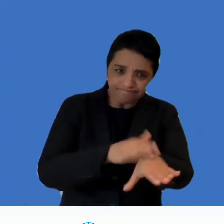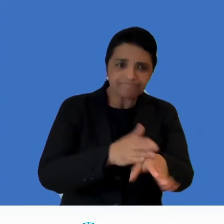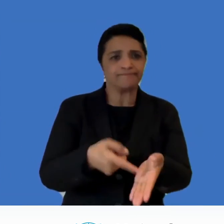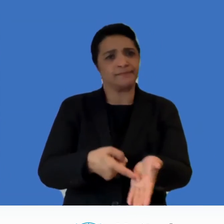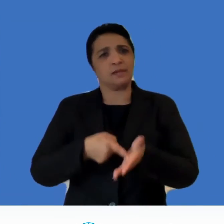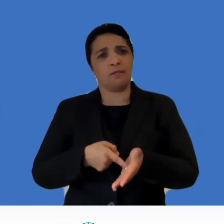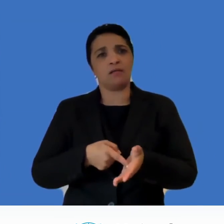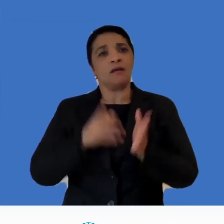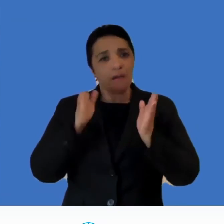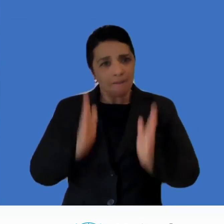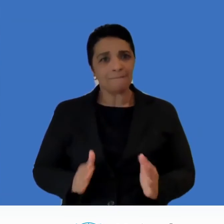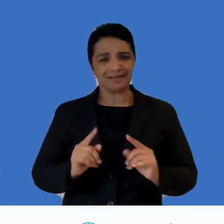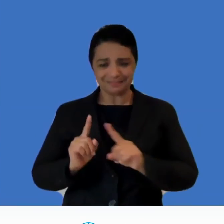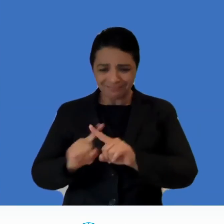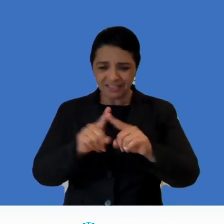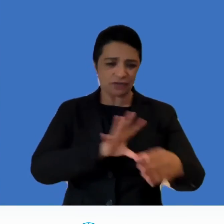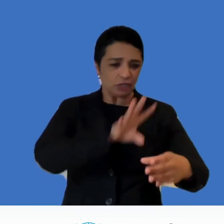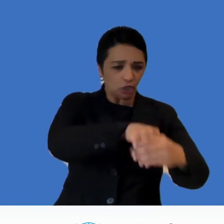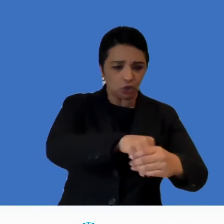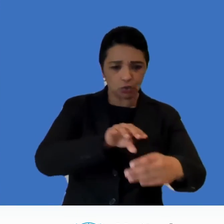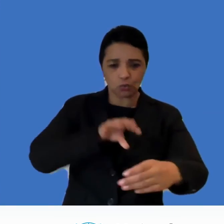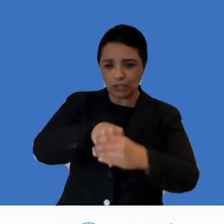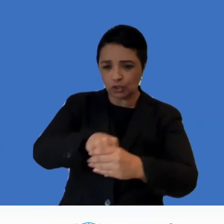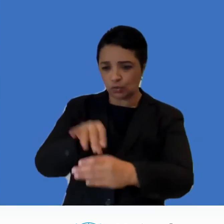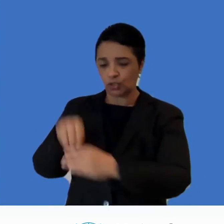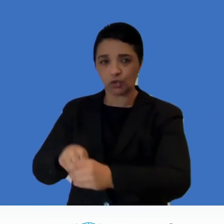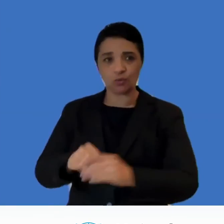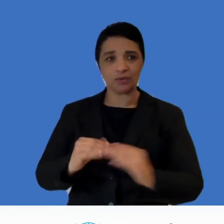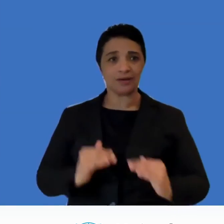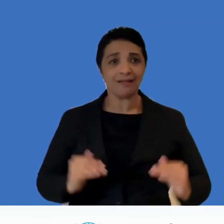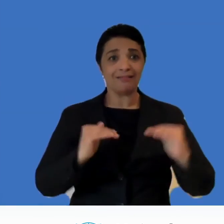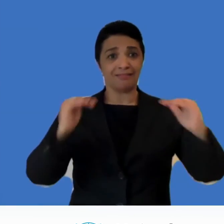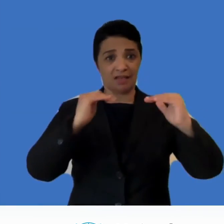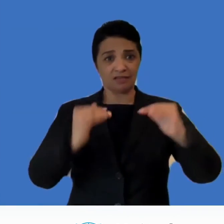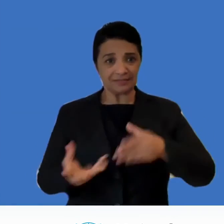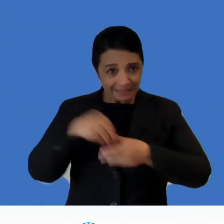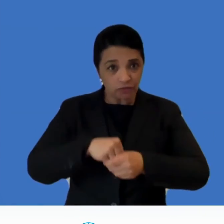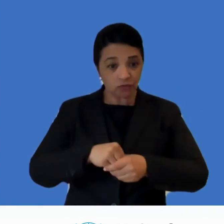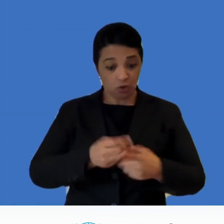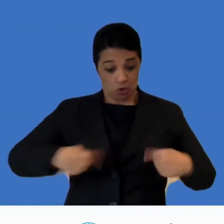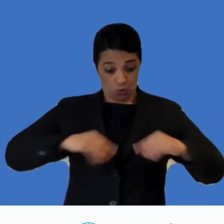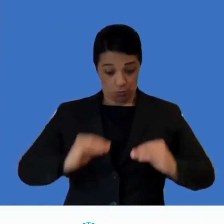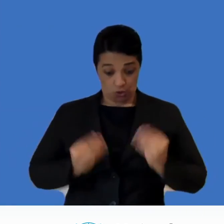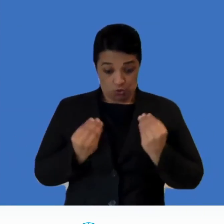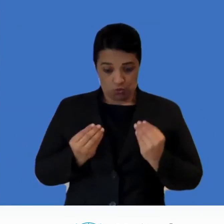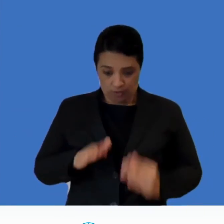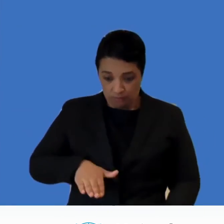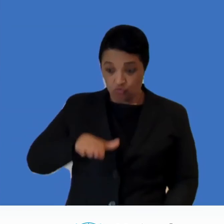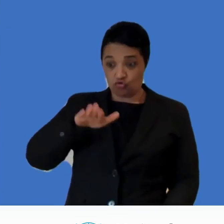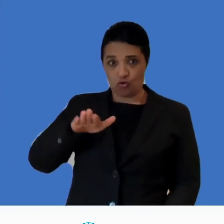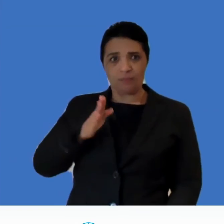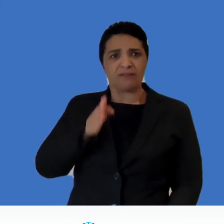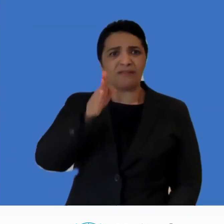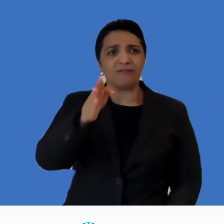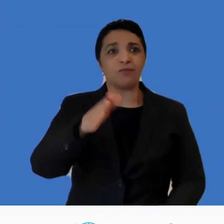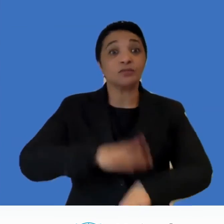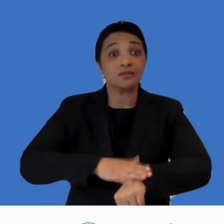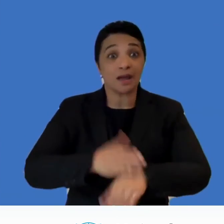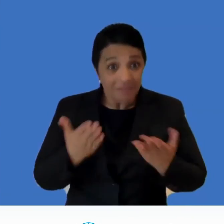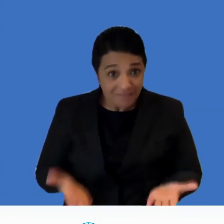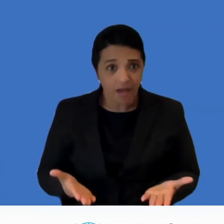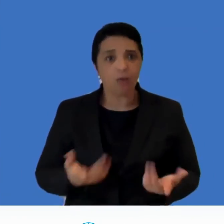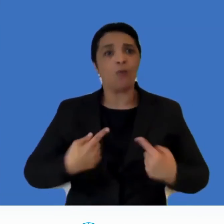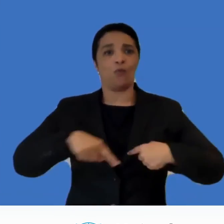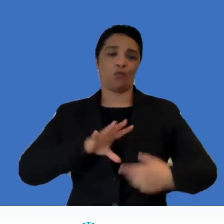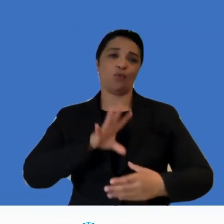development at all levels because we are the future and the future is now with these few remarks allow me to take